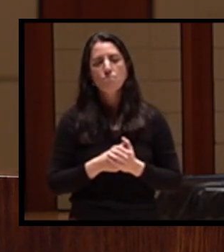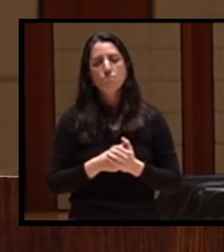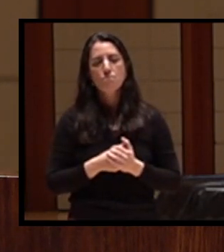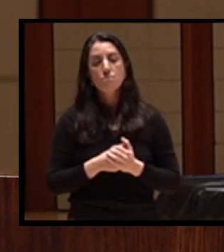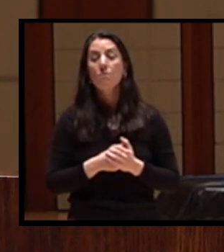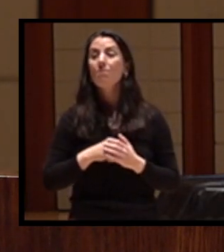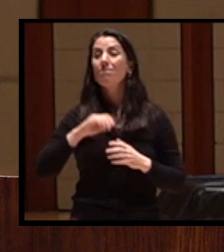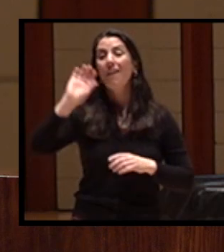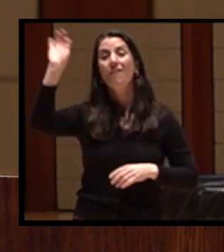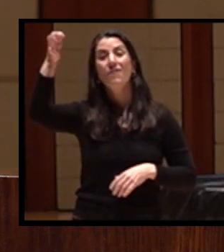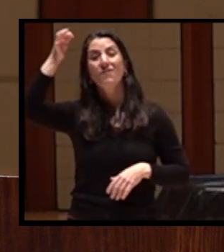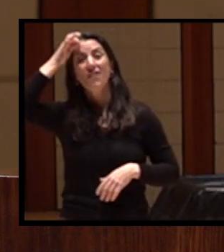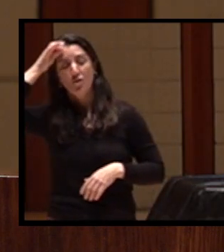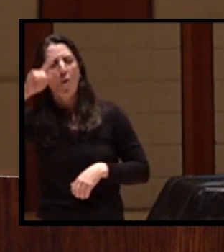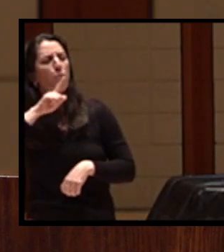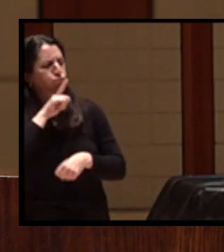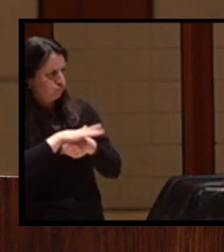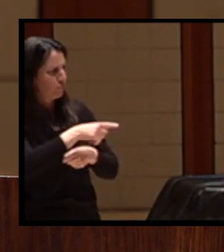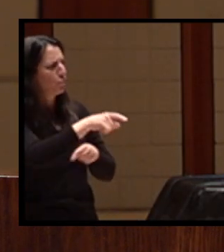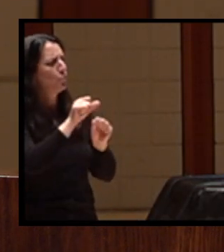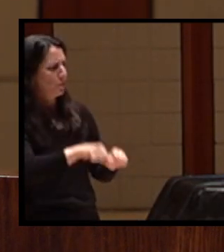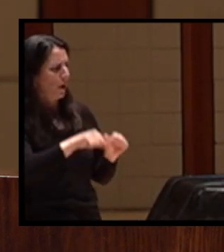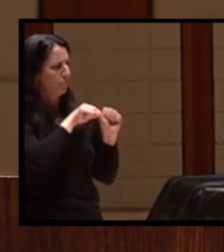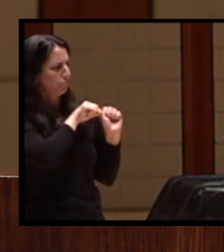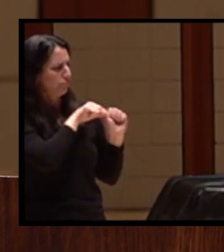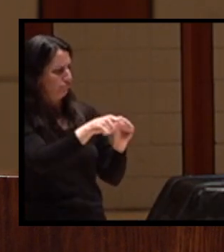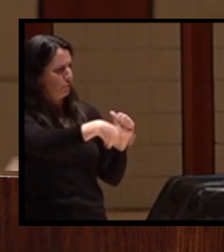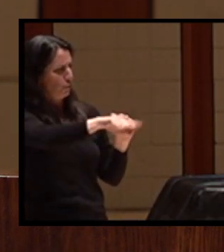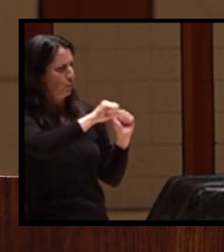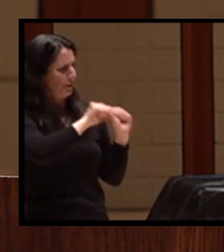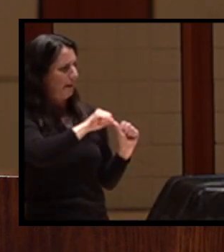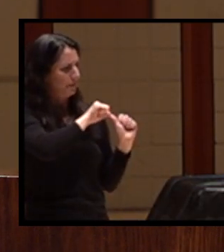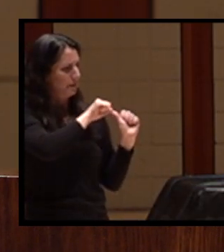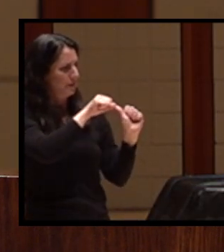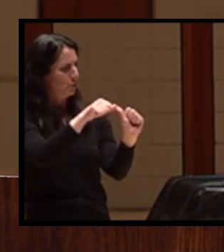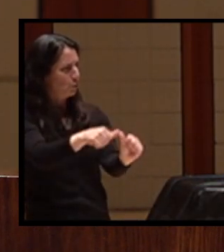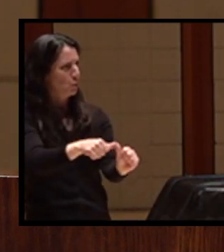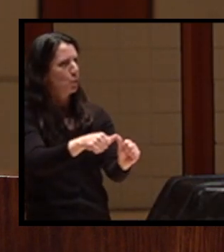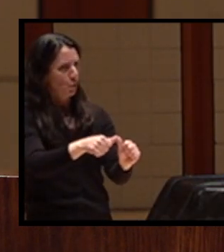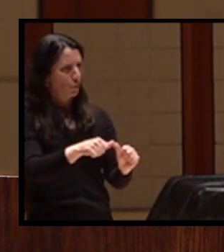they could continue their fishing way of life. So keep this in mind.